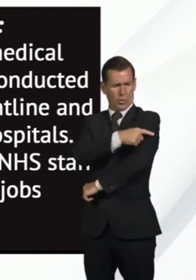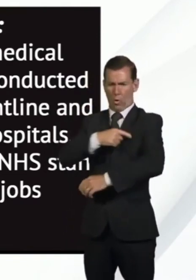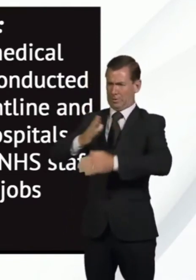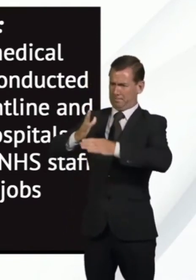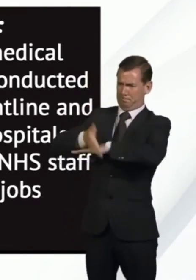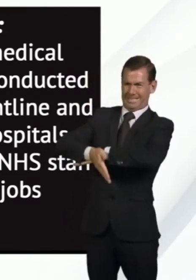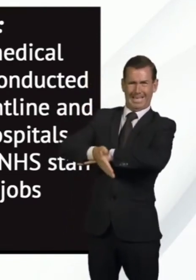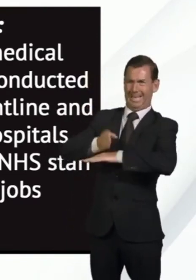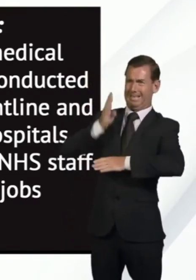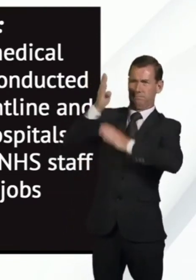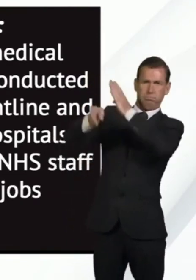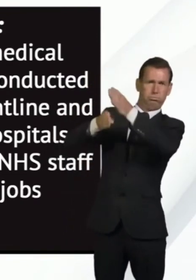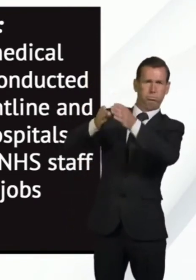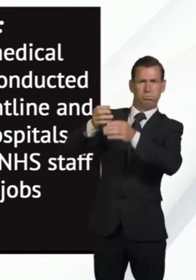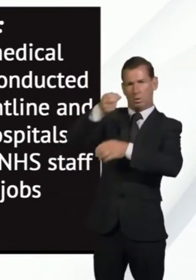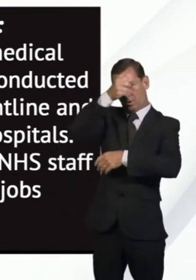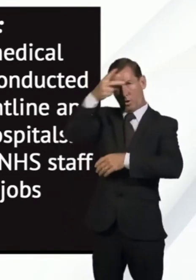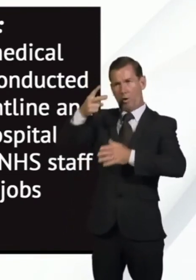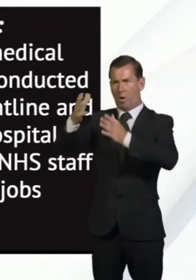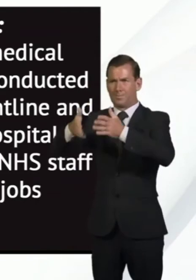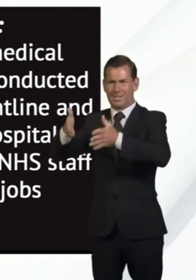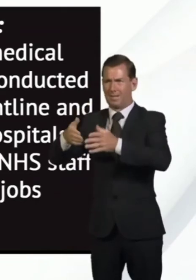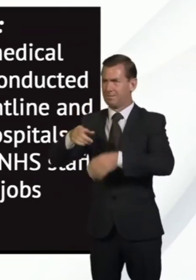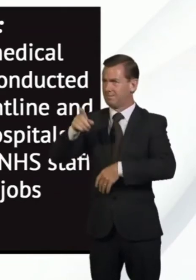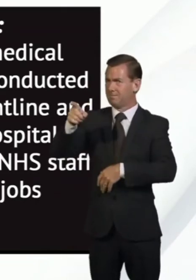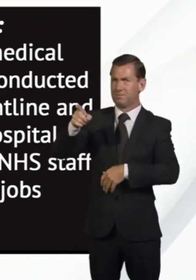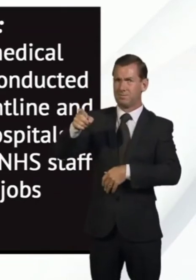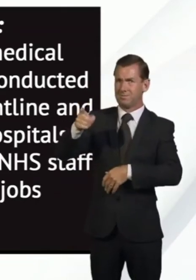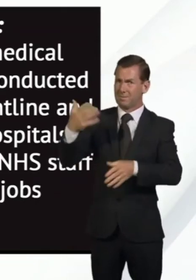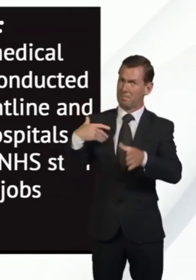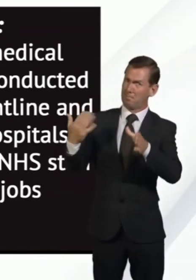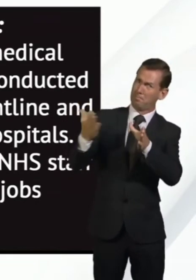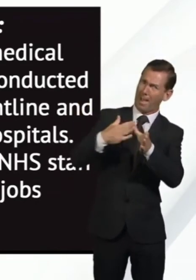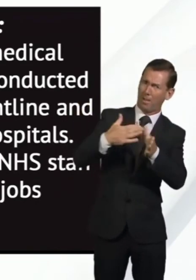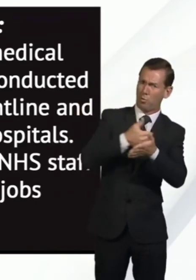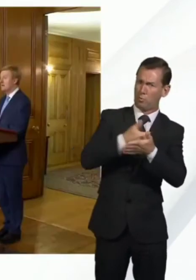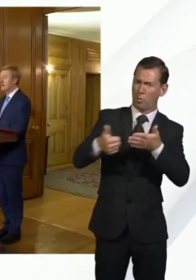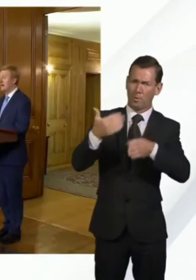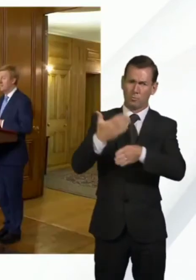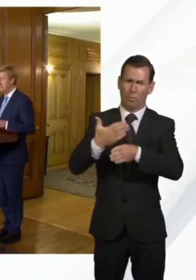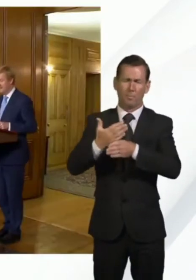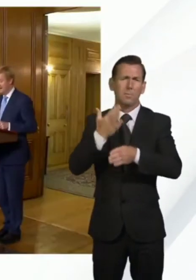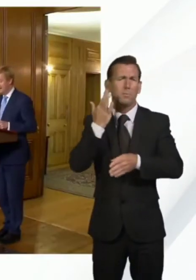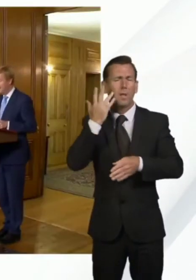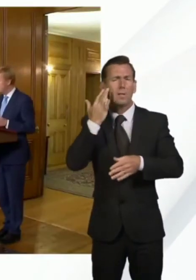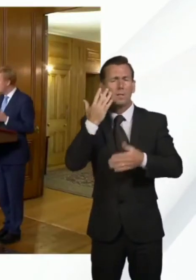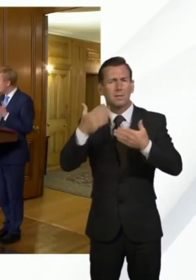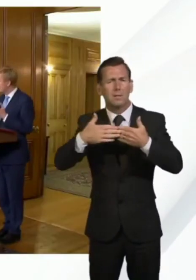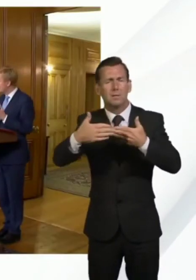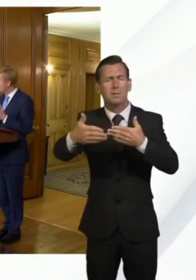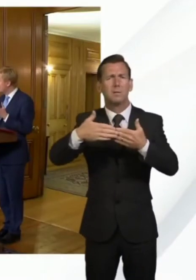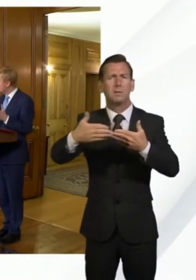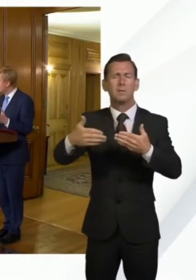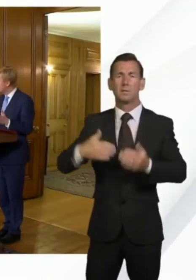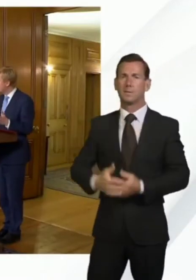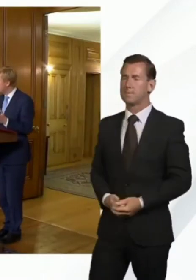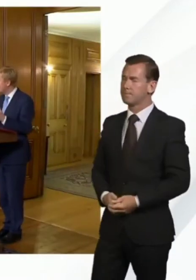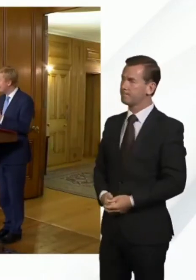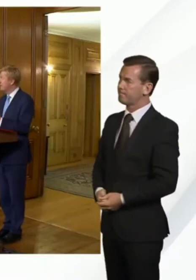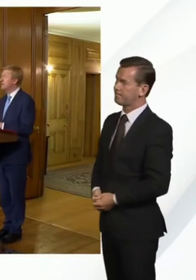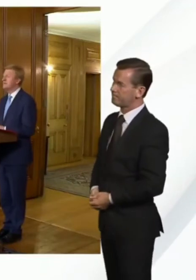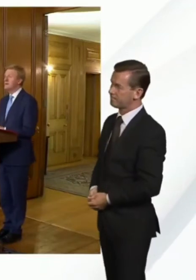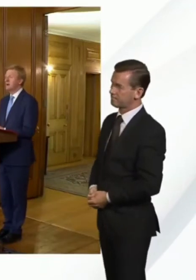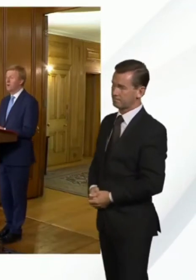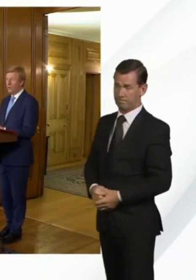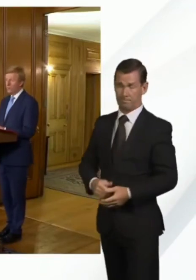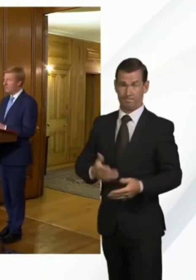How long will it be before those NHS staff can go back to their normal jobs? Well, first of all, I'd like to pay tribute,